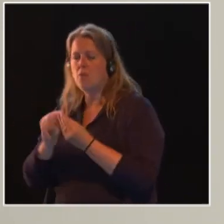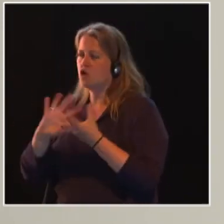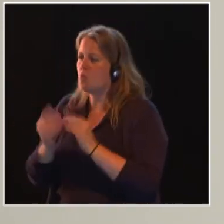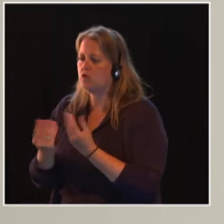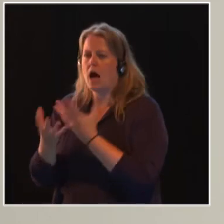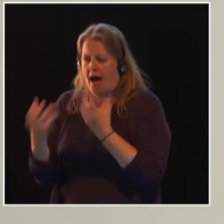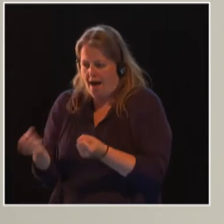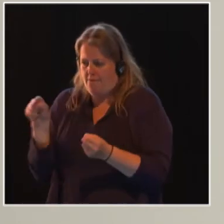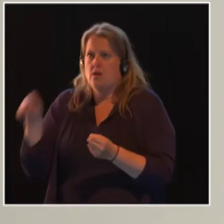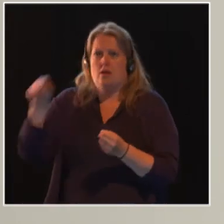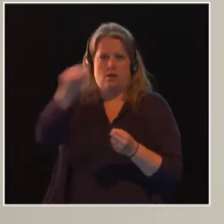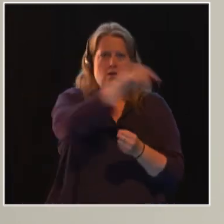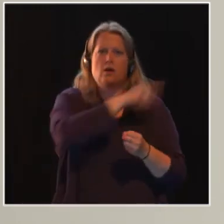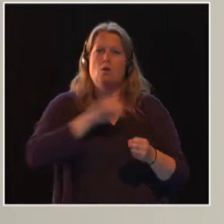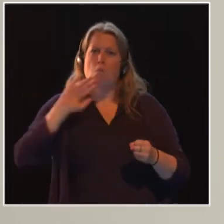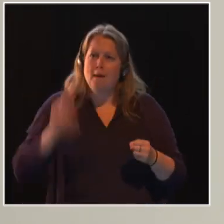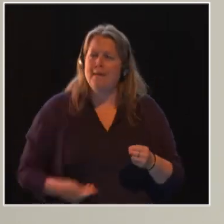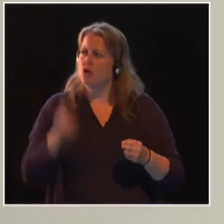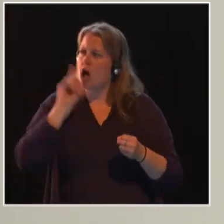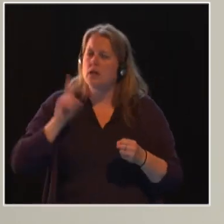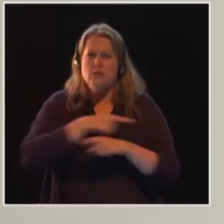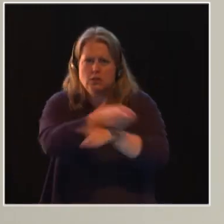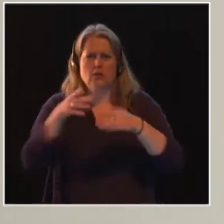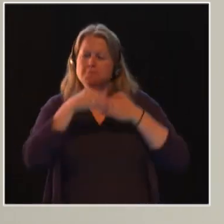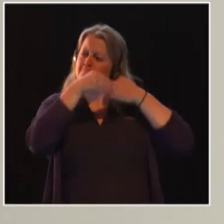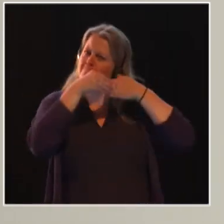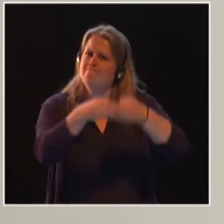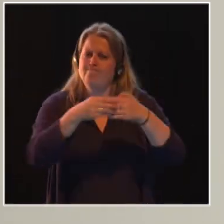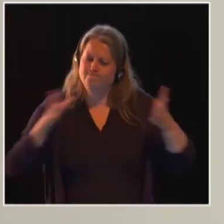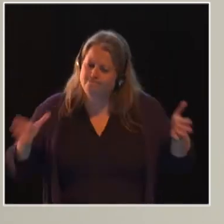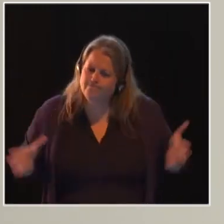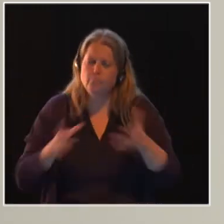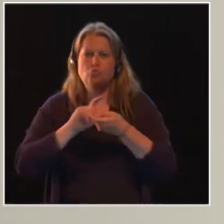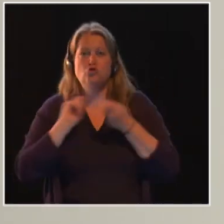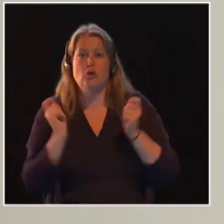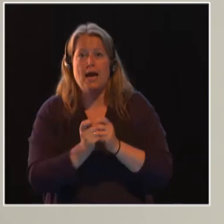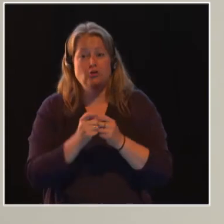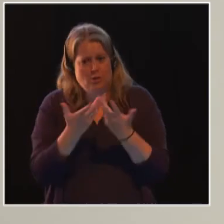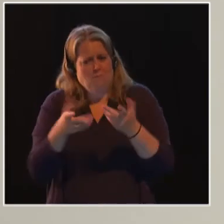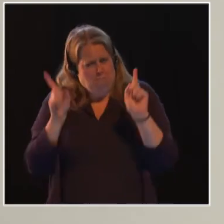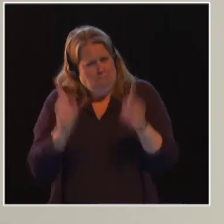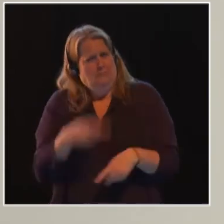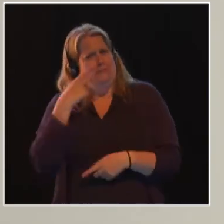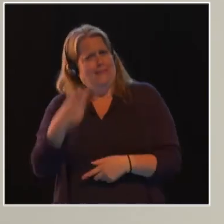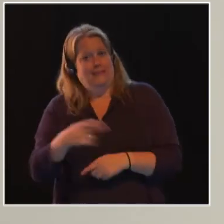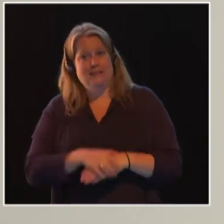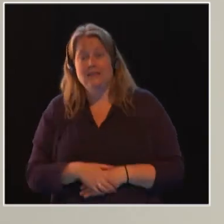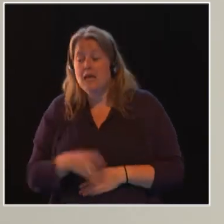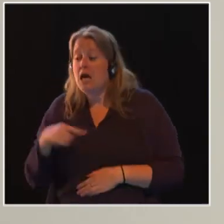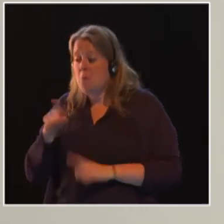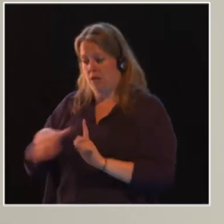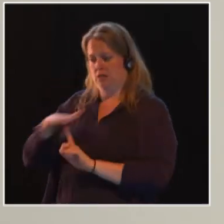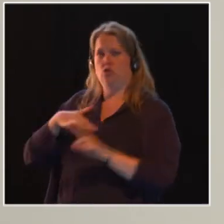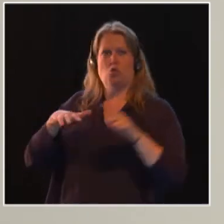women and girls are leading the change that we need to see in some of the most challenging conditions.